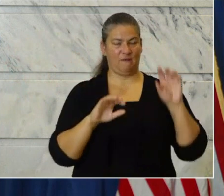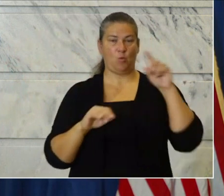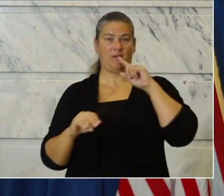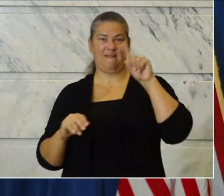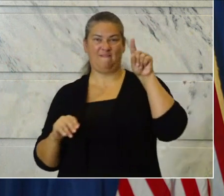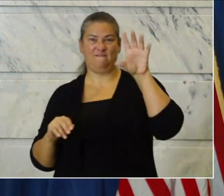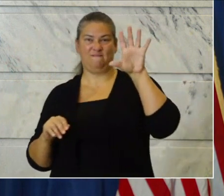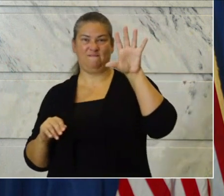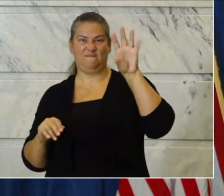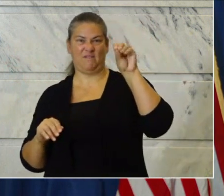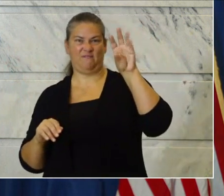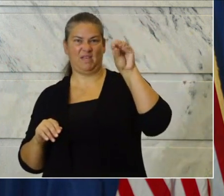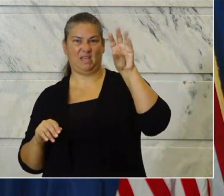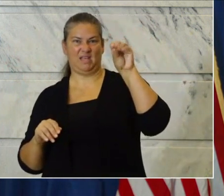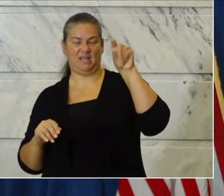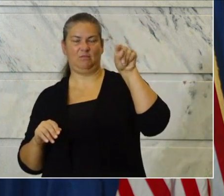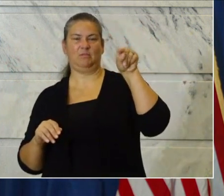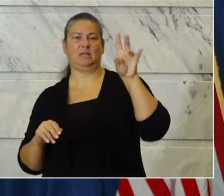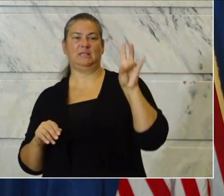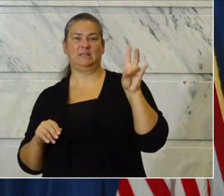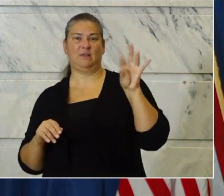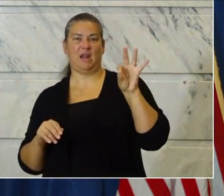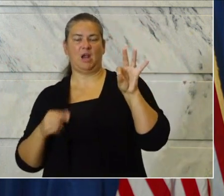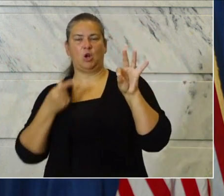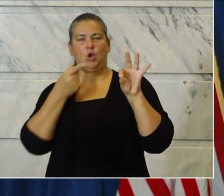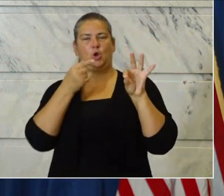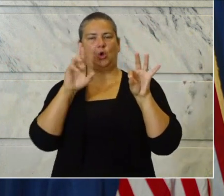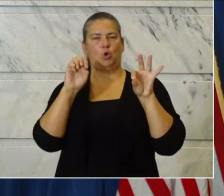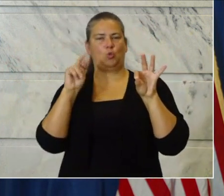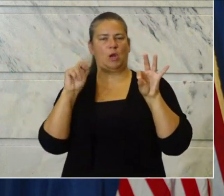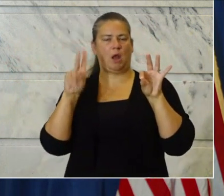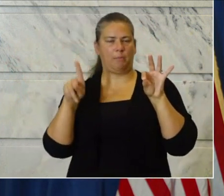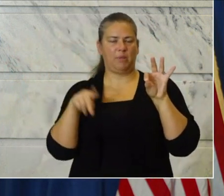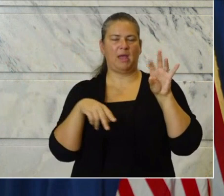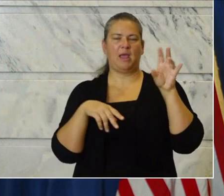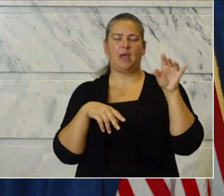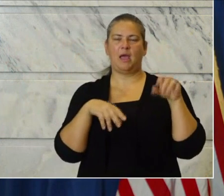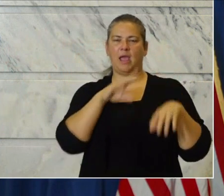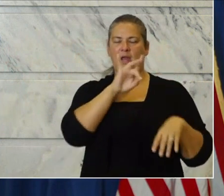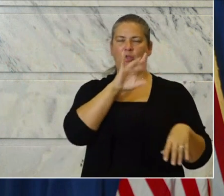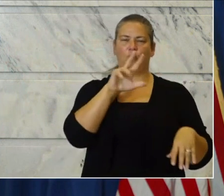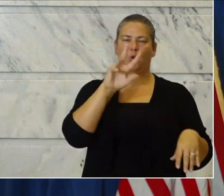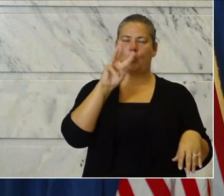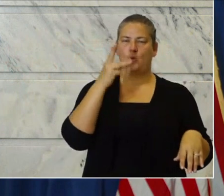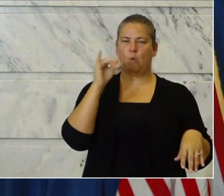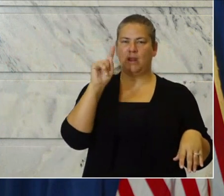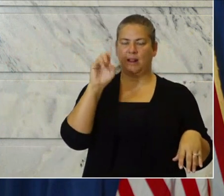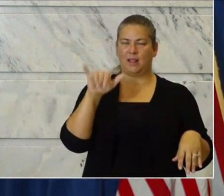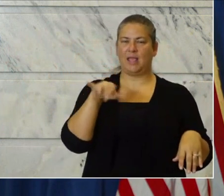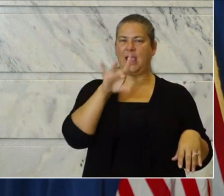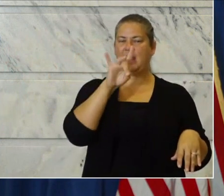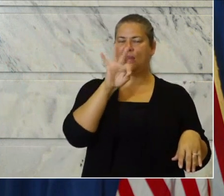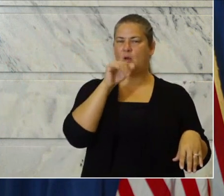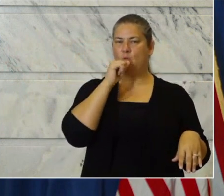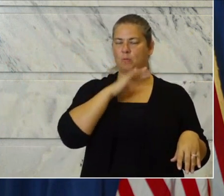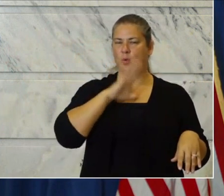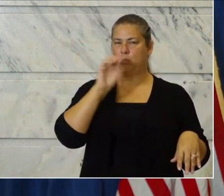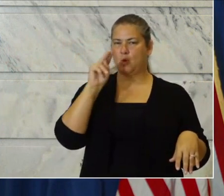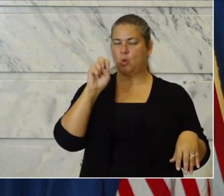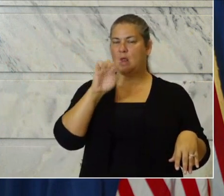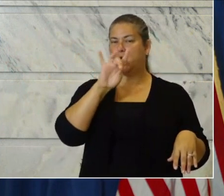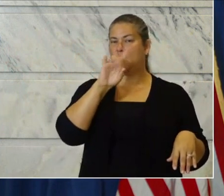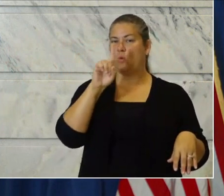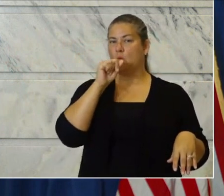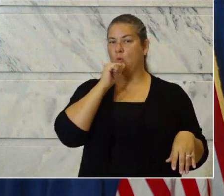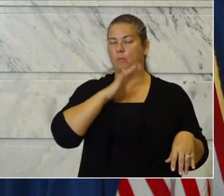Whew. 79-year-old woman from Greenup. 83-year-old man from Whitley. 89-year-old woman from Boone. 81-year-old